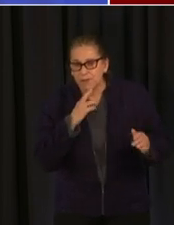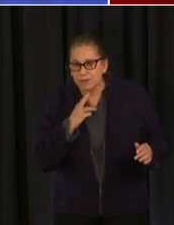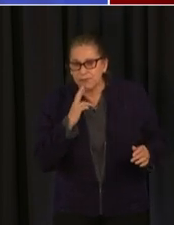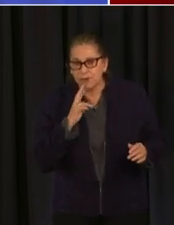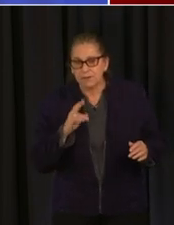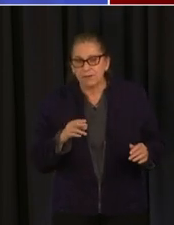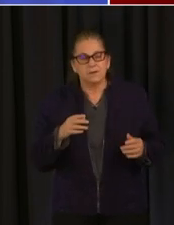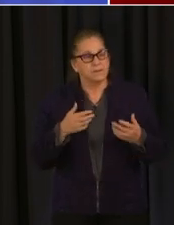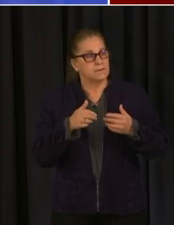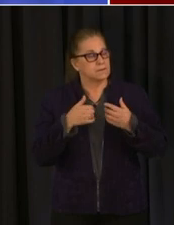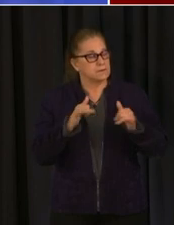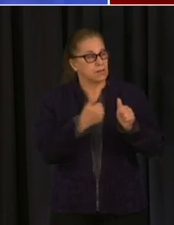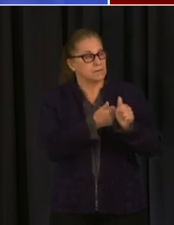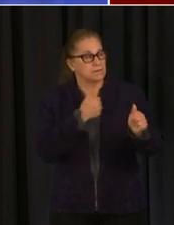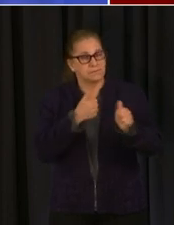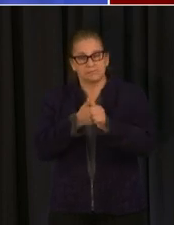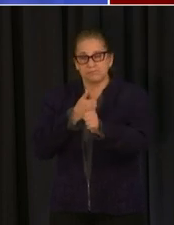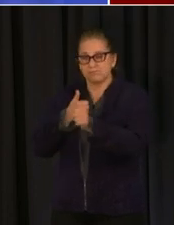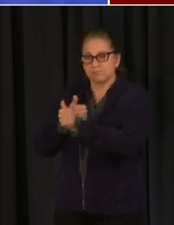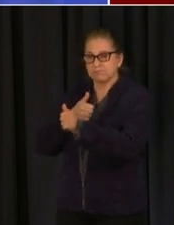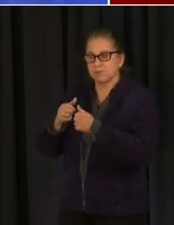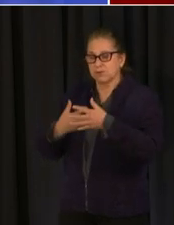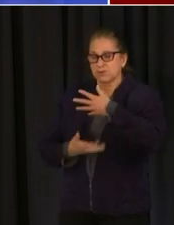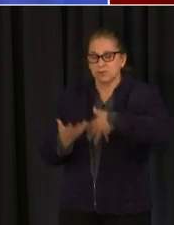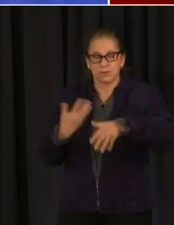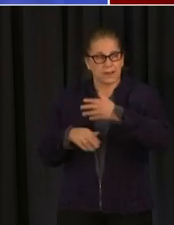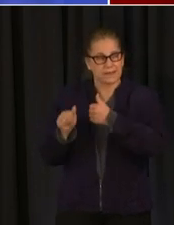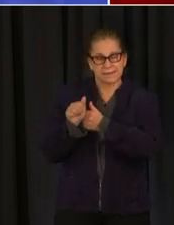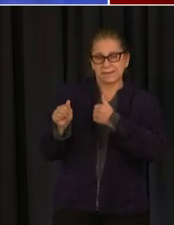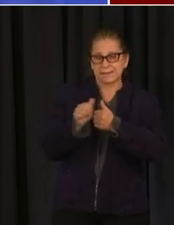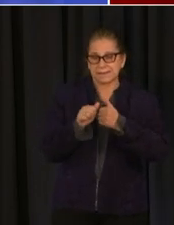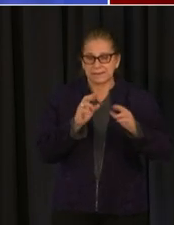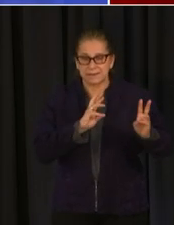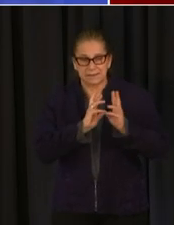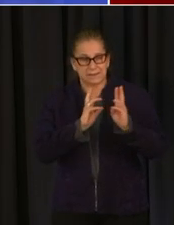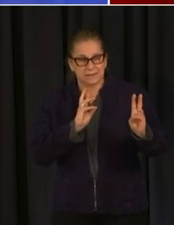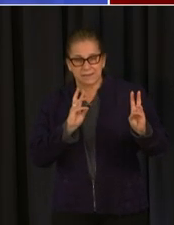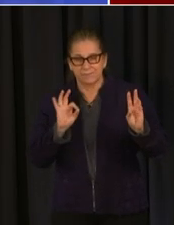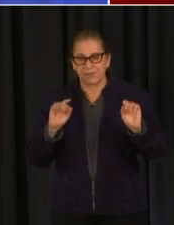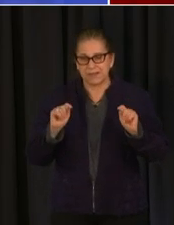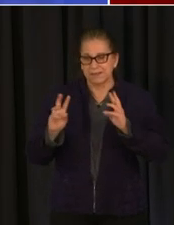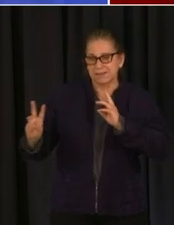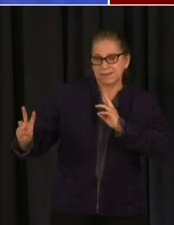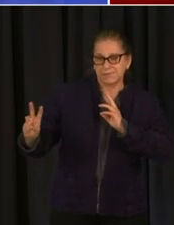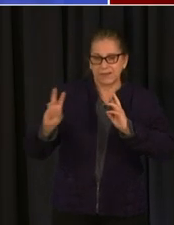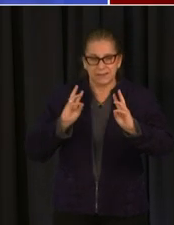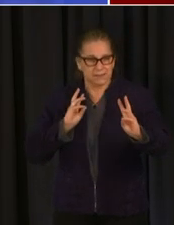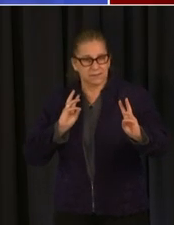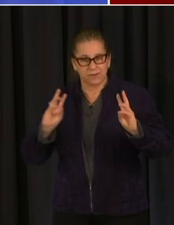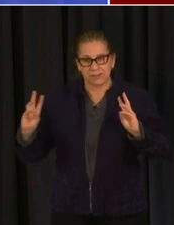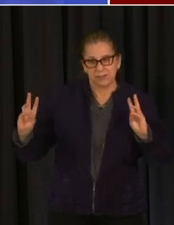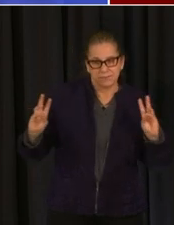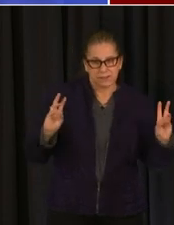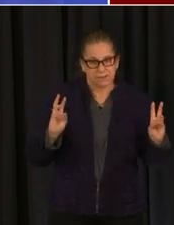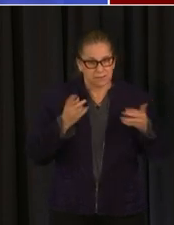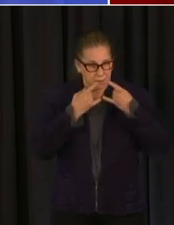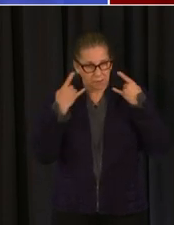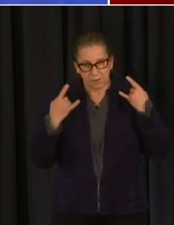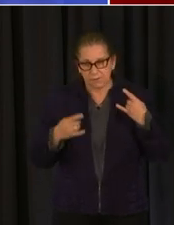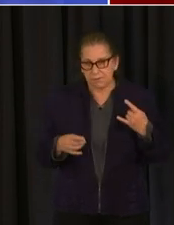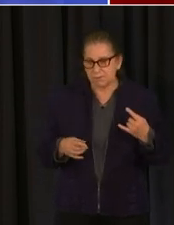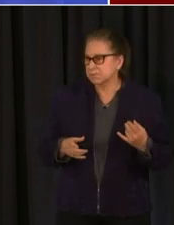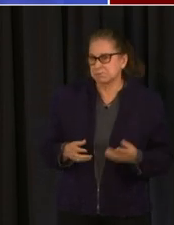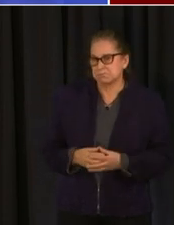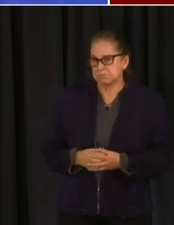of your social distancing is required that's still issue will will those will everything but the mask be lifted that's correct and then what about